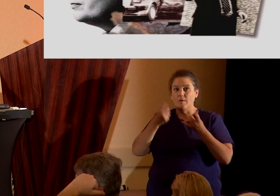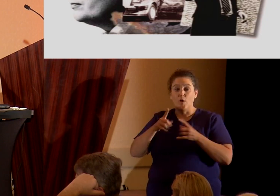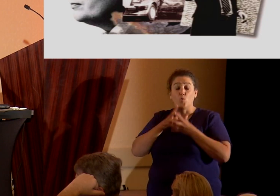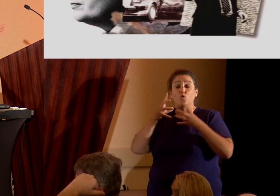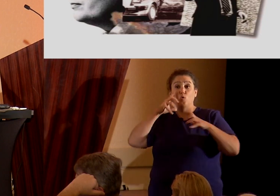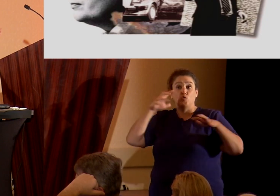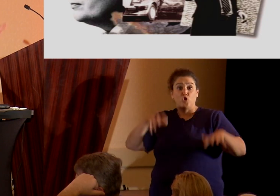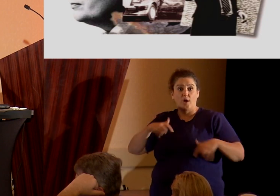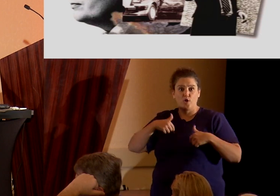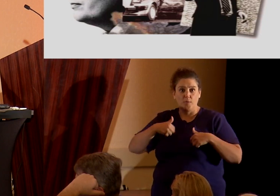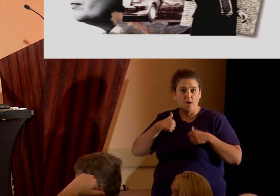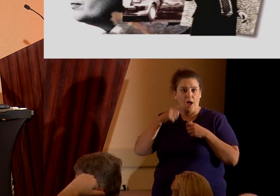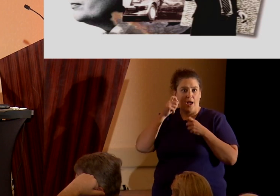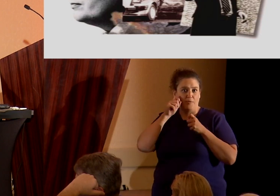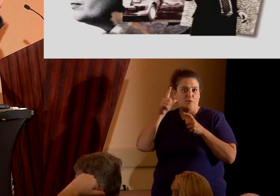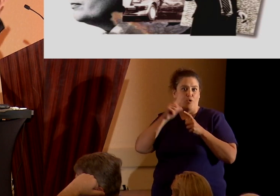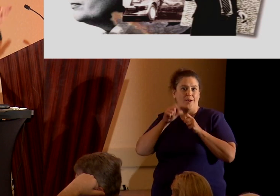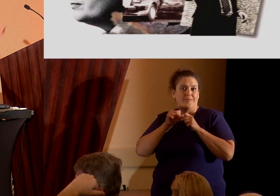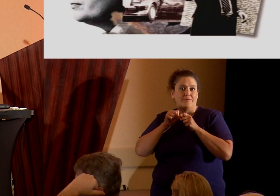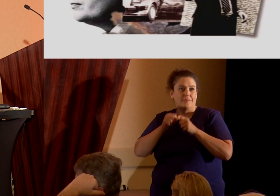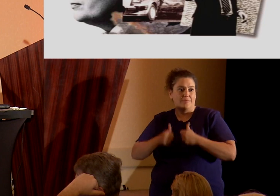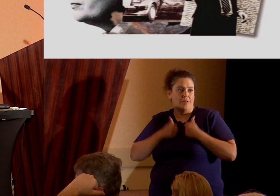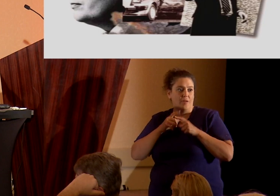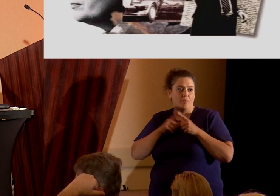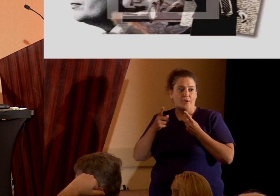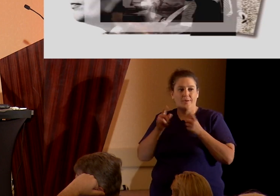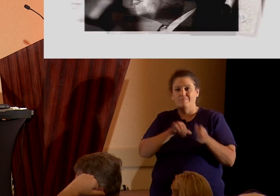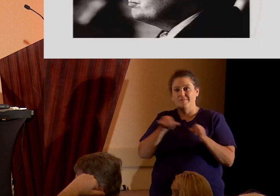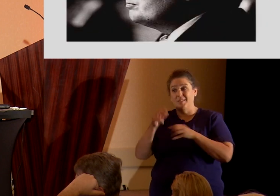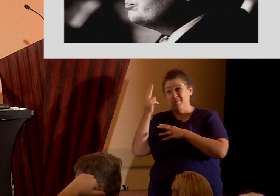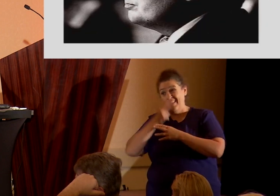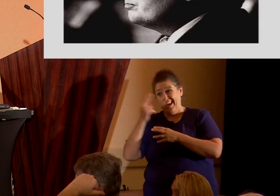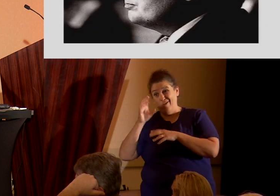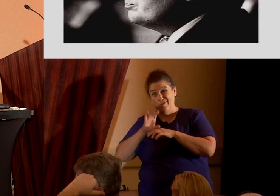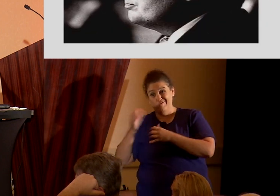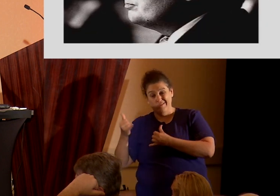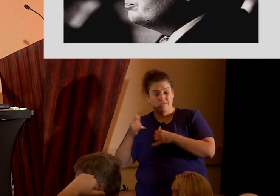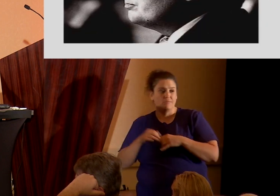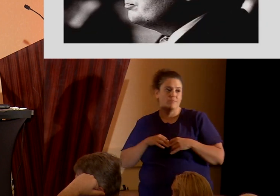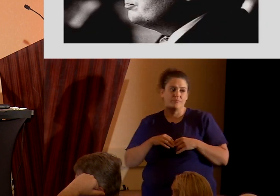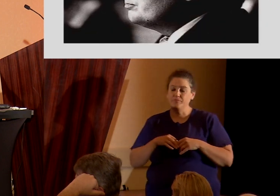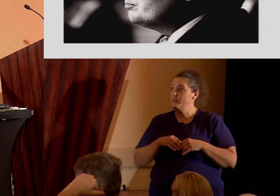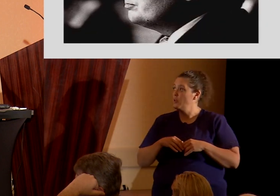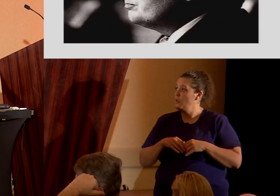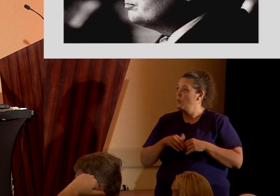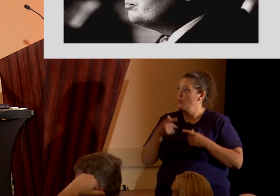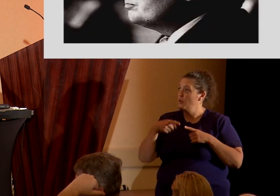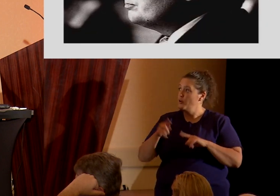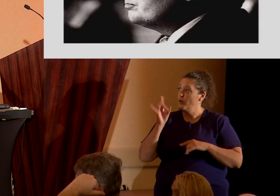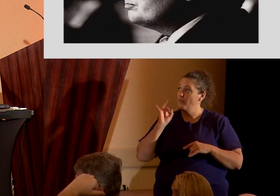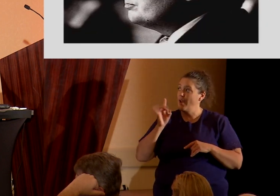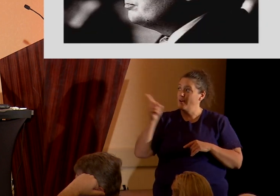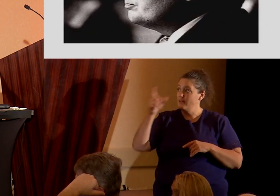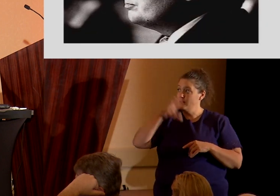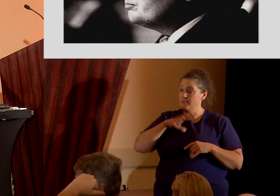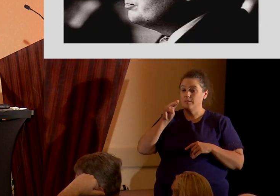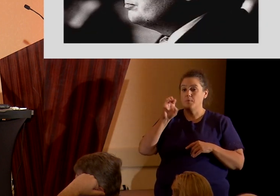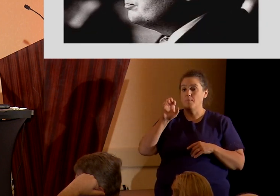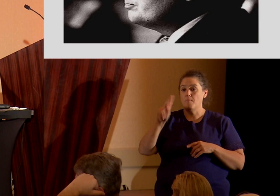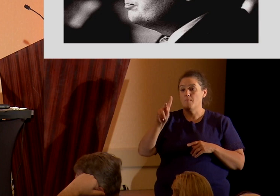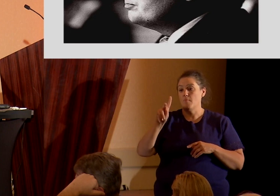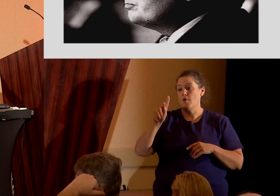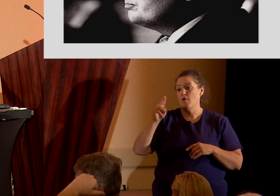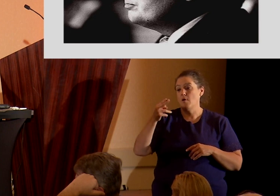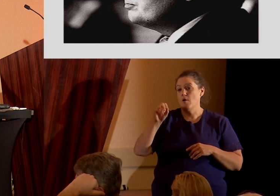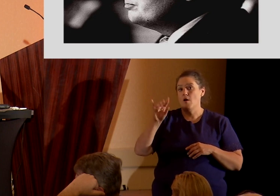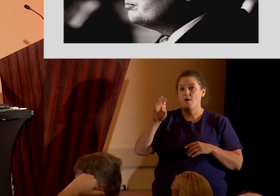me that I'm surprised they weathered it. But then again, look at the Catholic church, so. All right. And during the 80s, this man, Mark William Hoffman, a multi